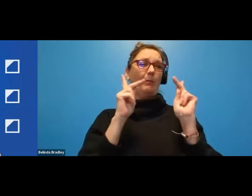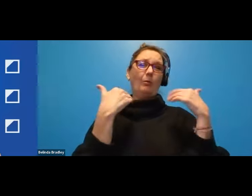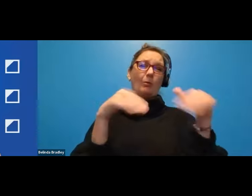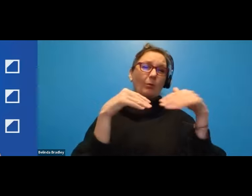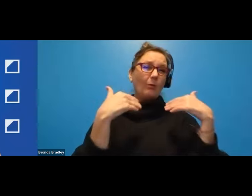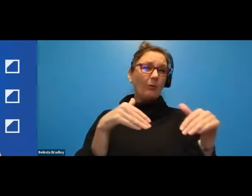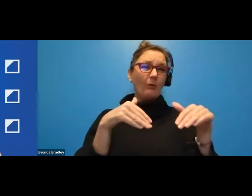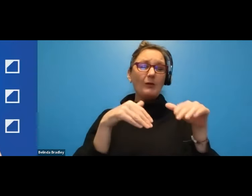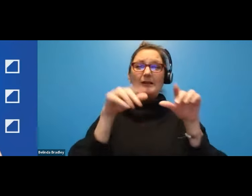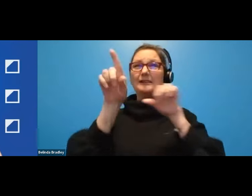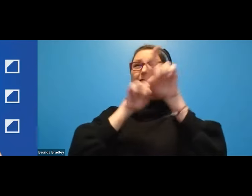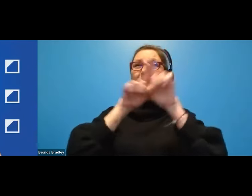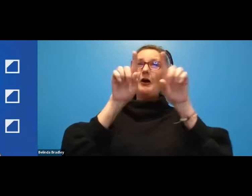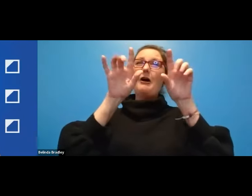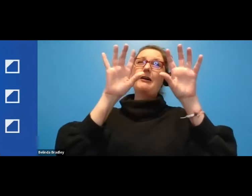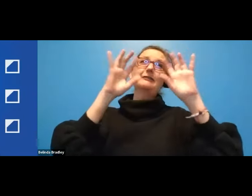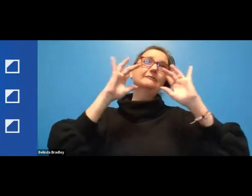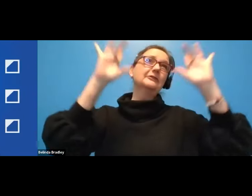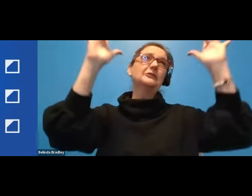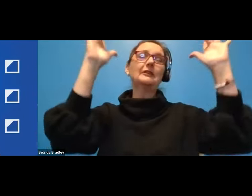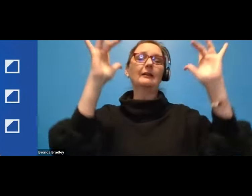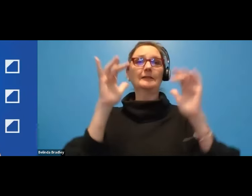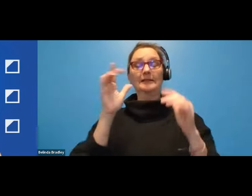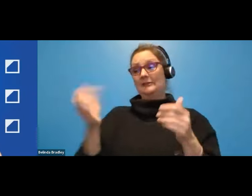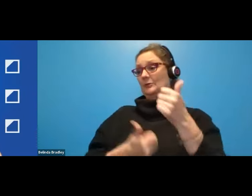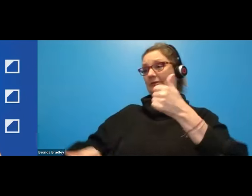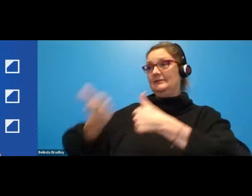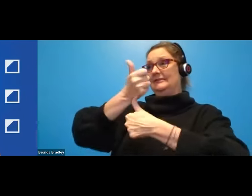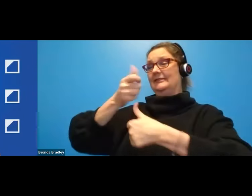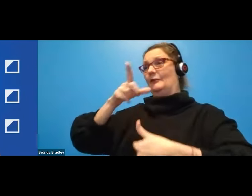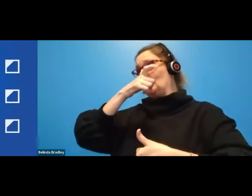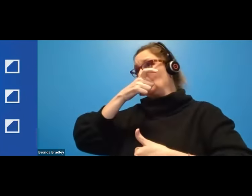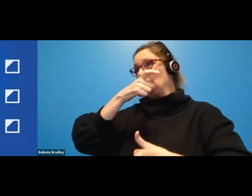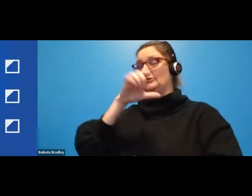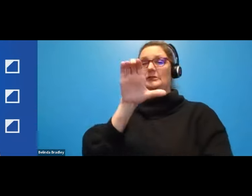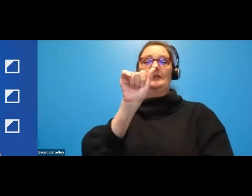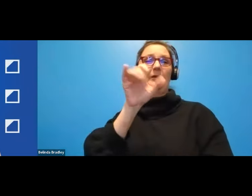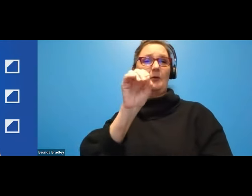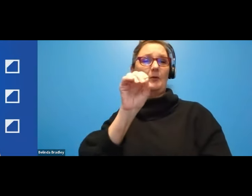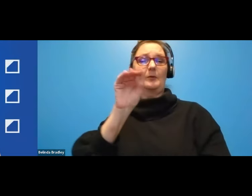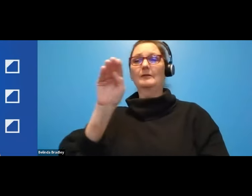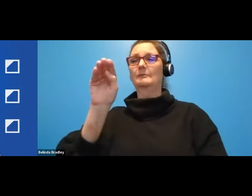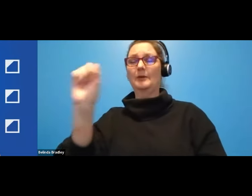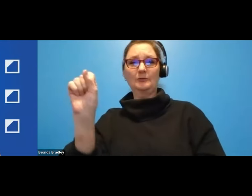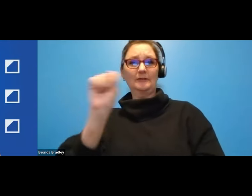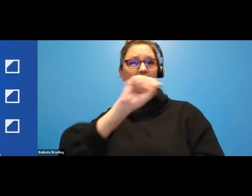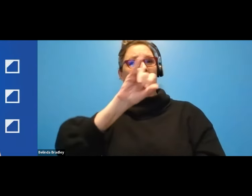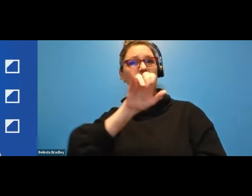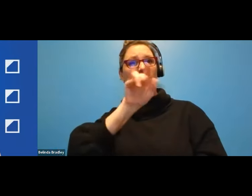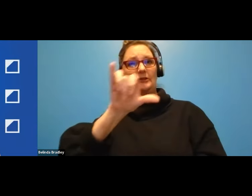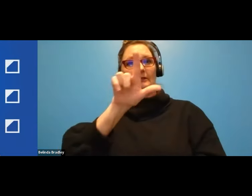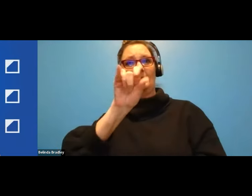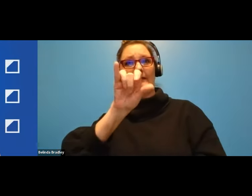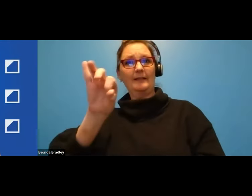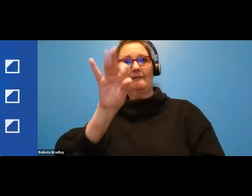the Chief Accessibility Officer of Microsoft, Jenny Lay Fleury. She is leading the company's efforts to drive great